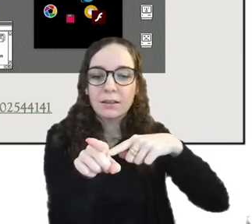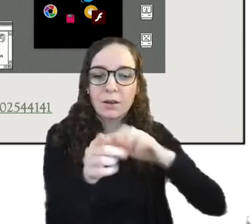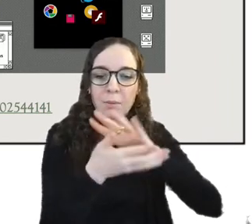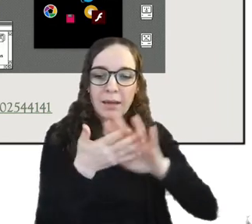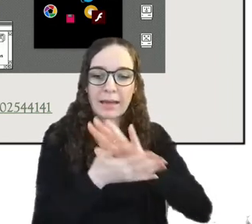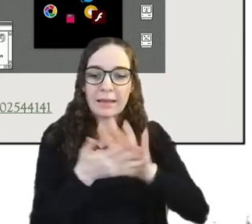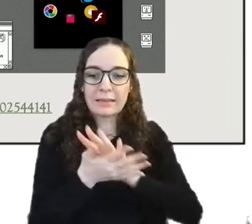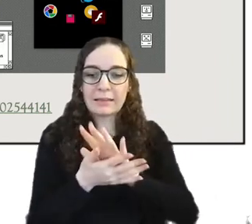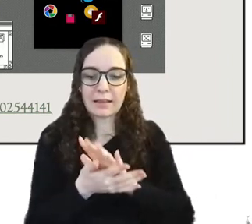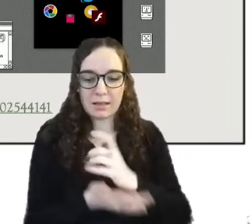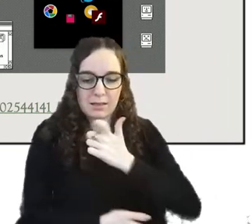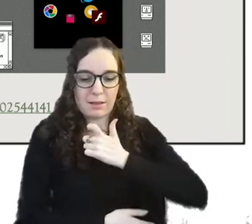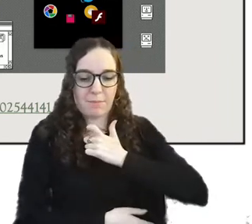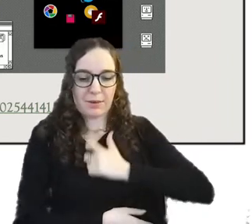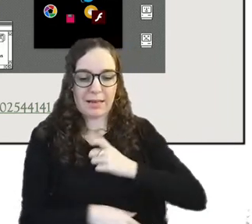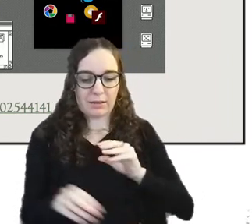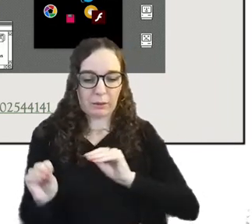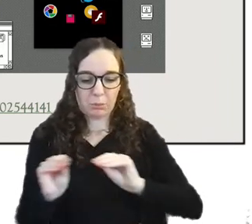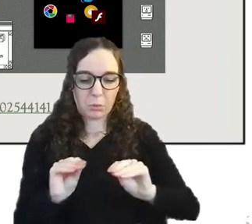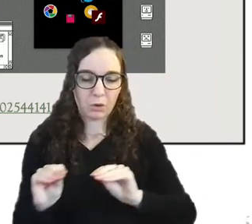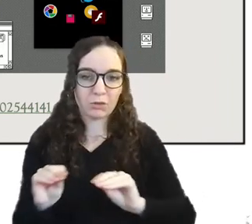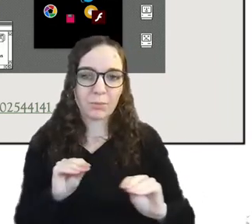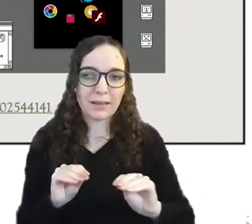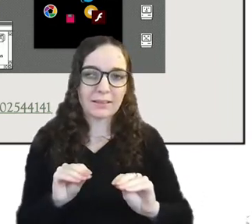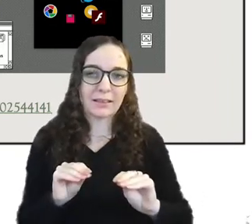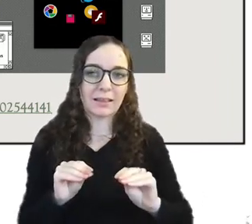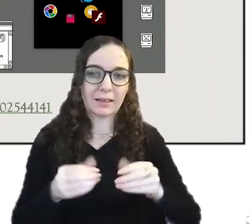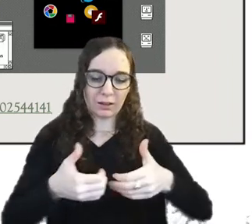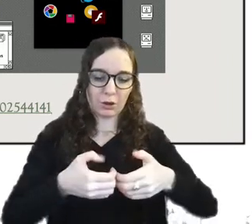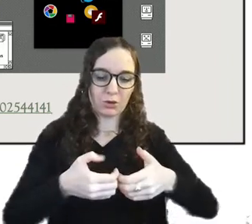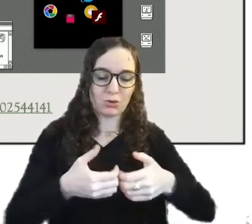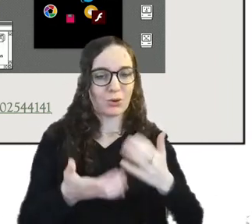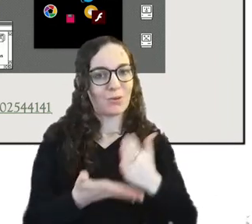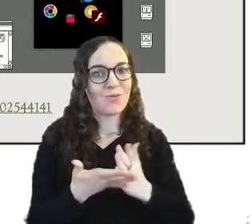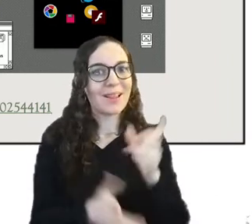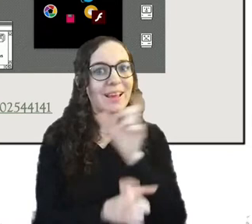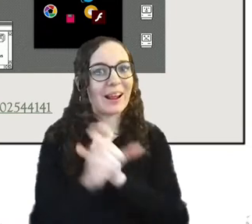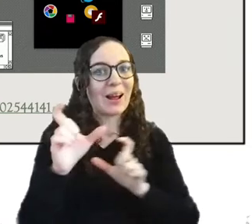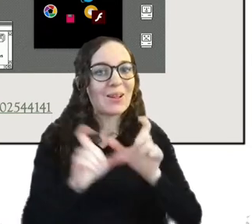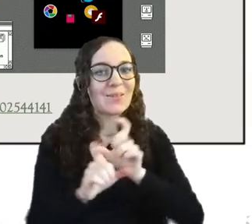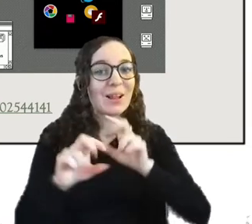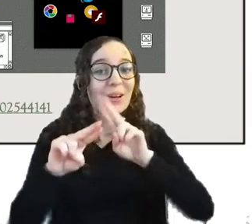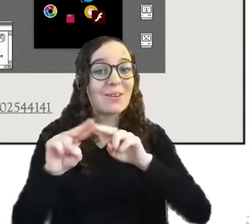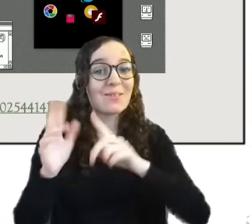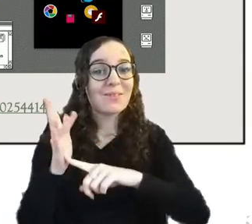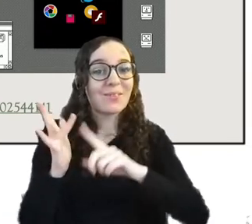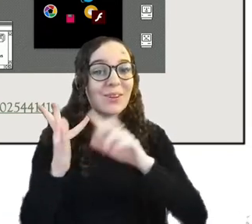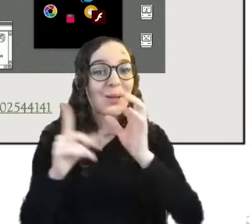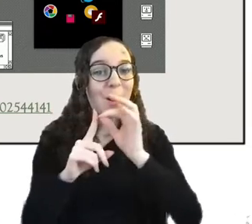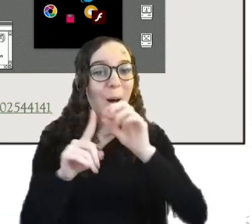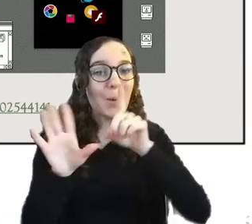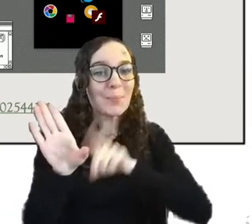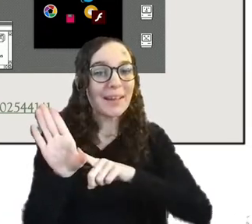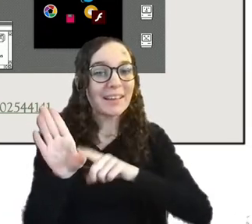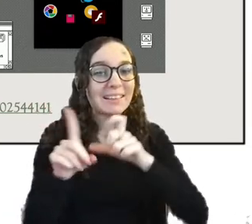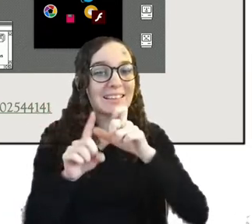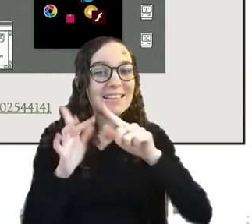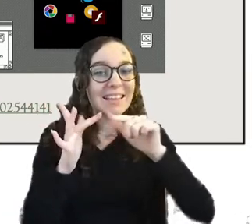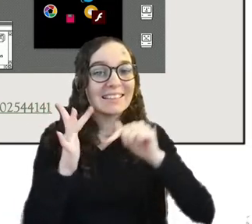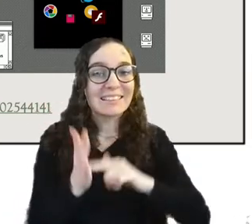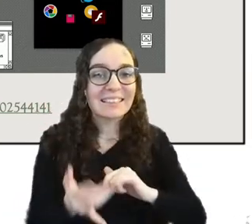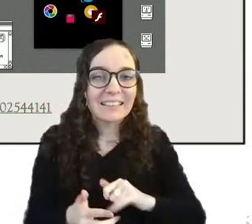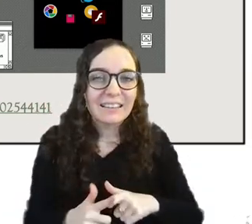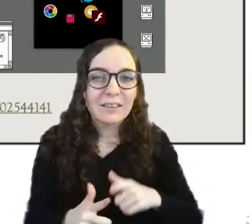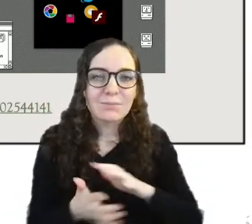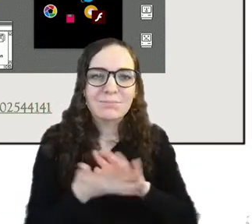and the controller is a very colorful floppy disk that you're using to kind of preserve